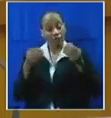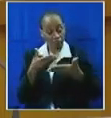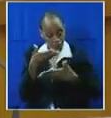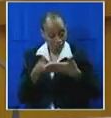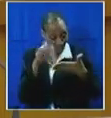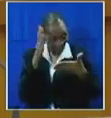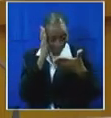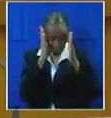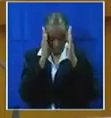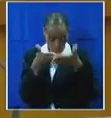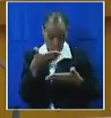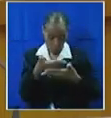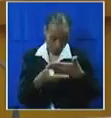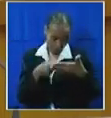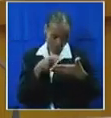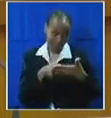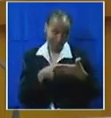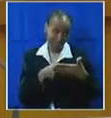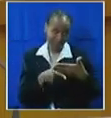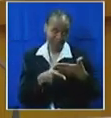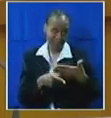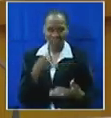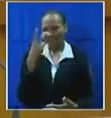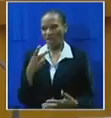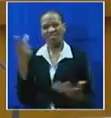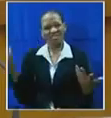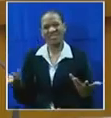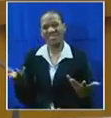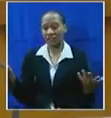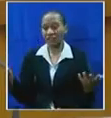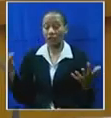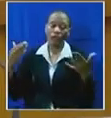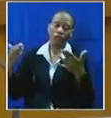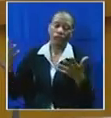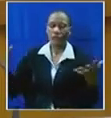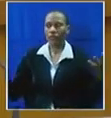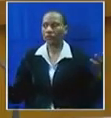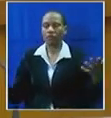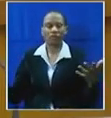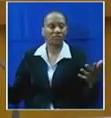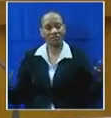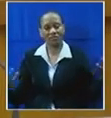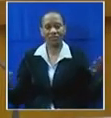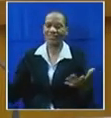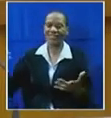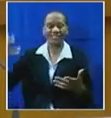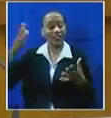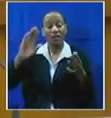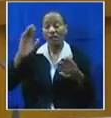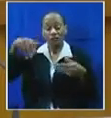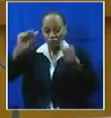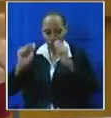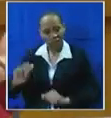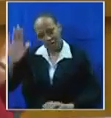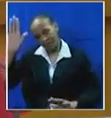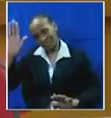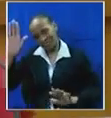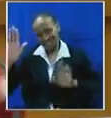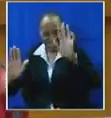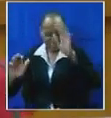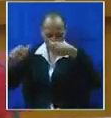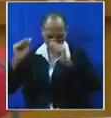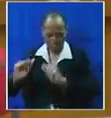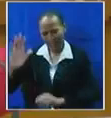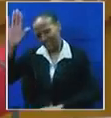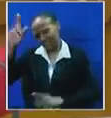That's why these fools are running around here. I'm in charge. On a point of order, Chair. Order, Chair, person. Point of order, Chair, person. Order, Chair,